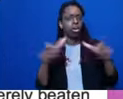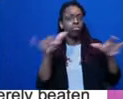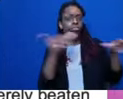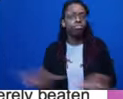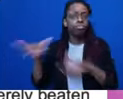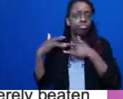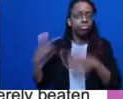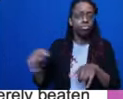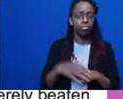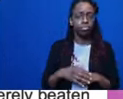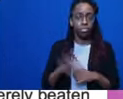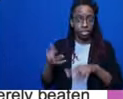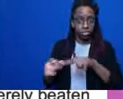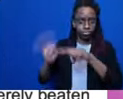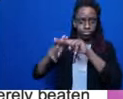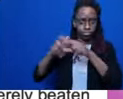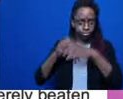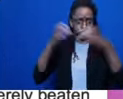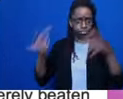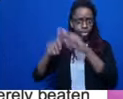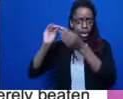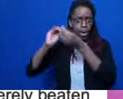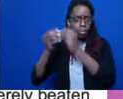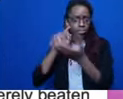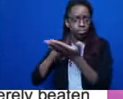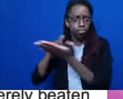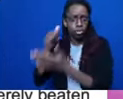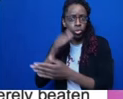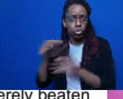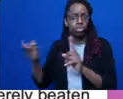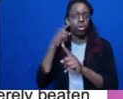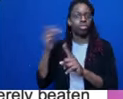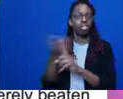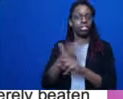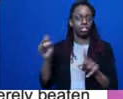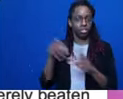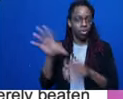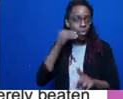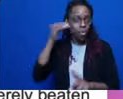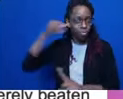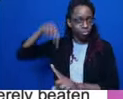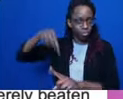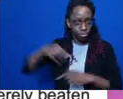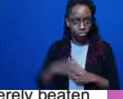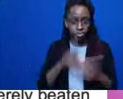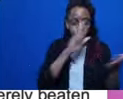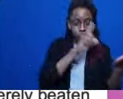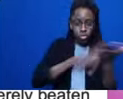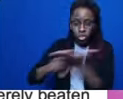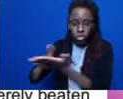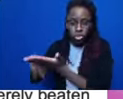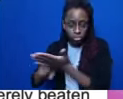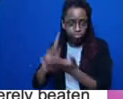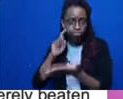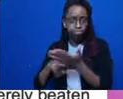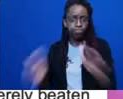Researchers have attributed this increase to mandatory arrest or pro arrest policies in cases of family